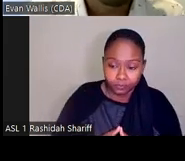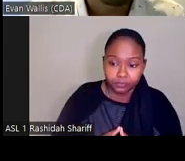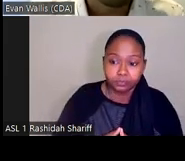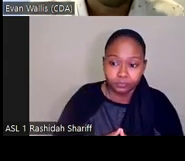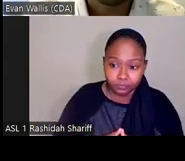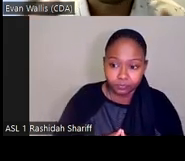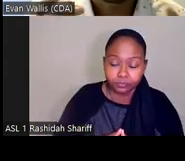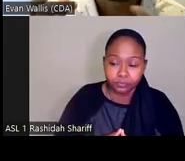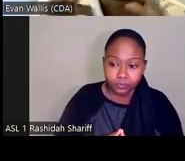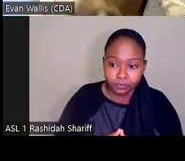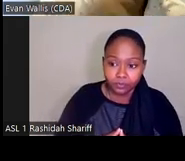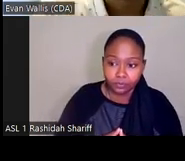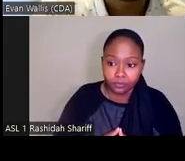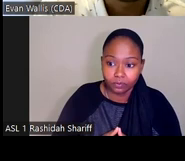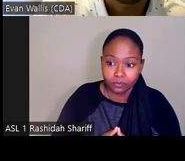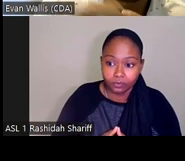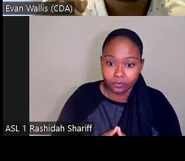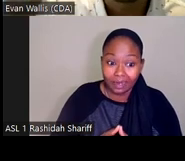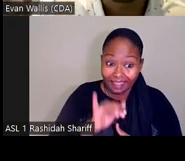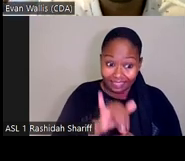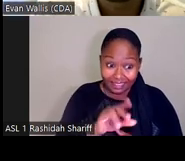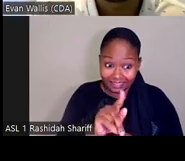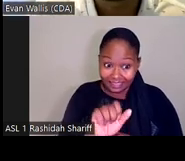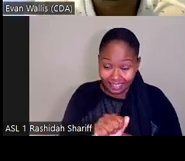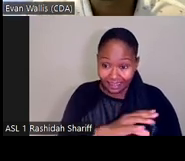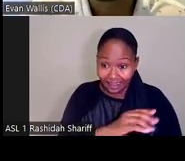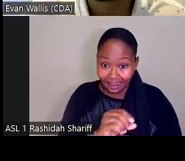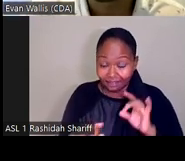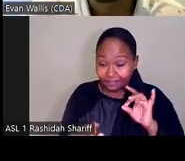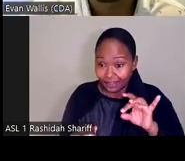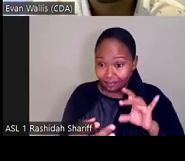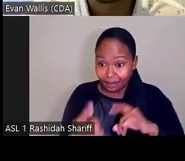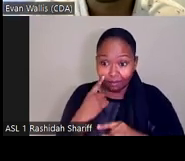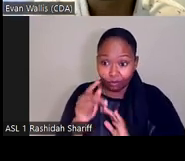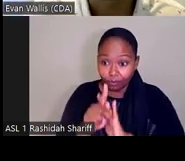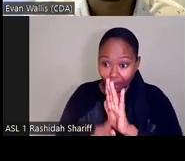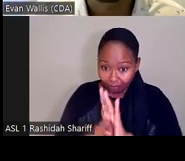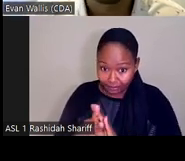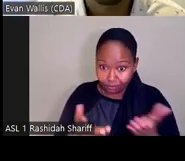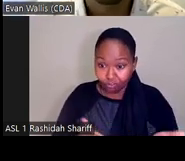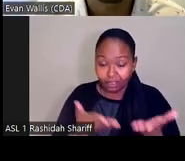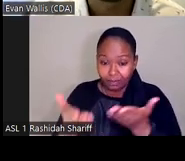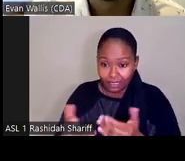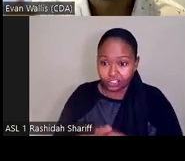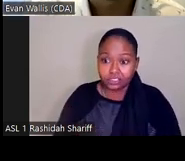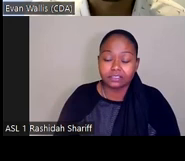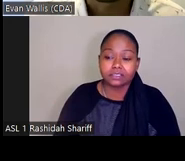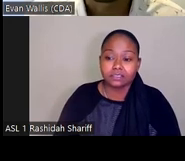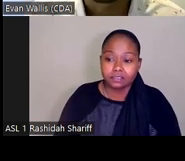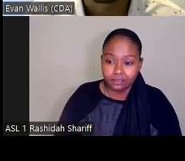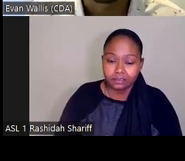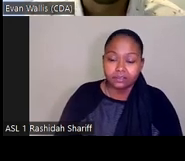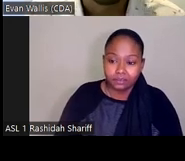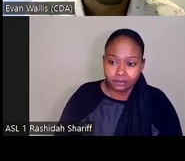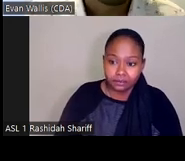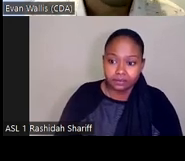And ultimately, it's this data can feed back into a policy recommendation. can inform policy recommendations, things like